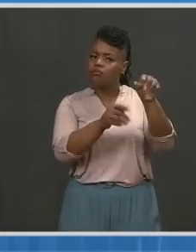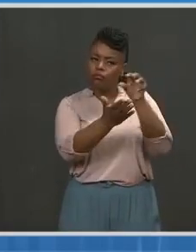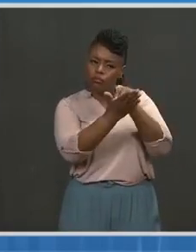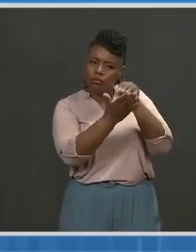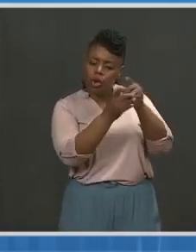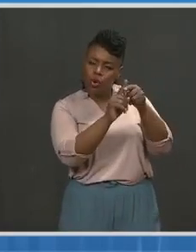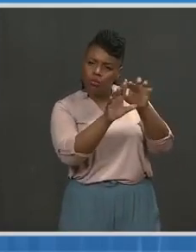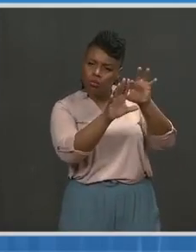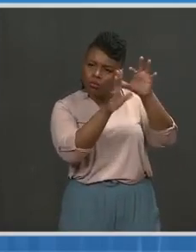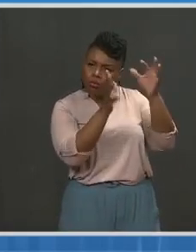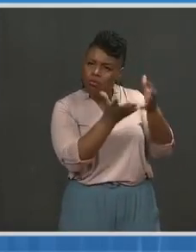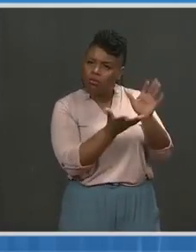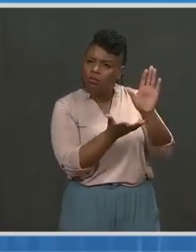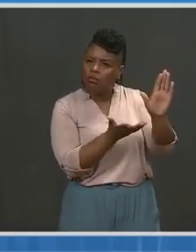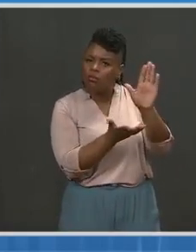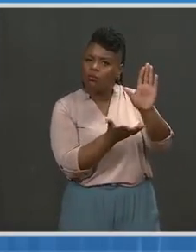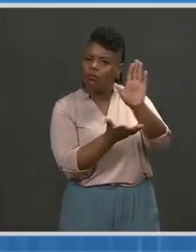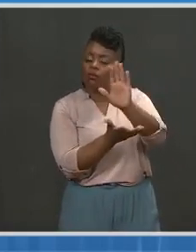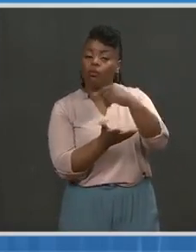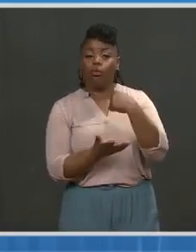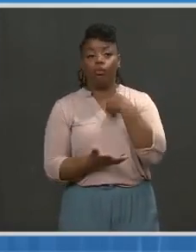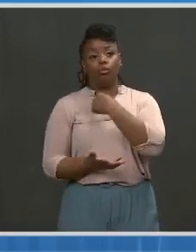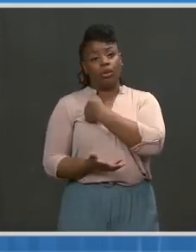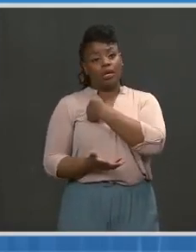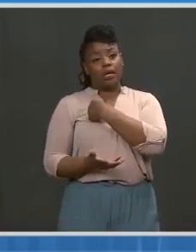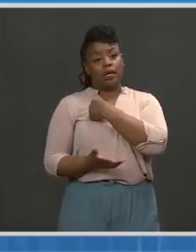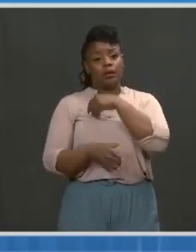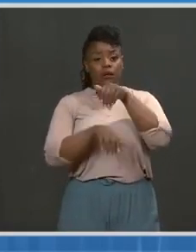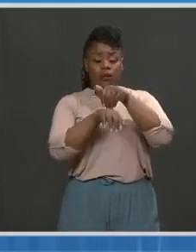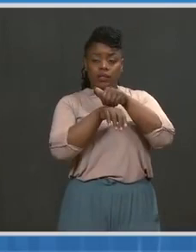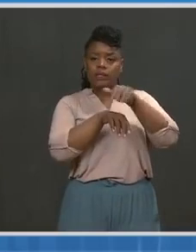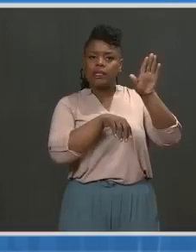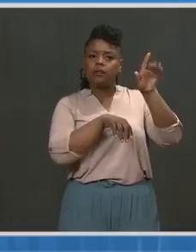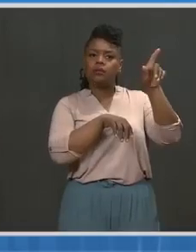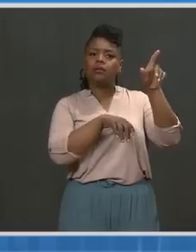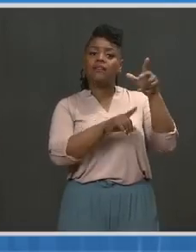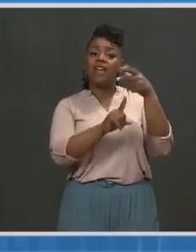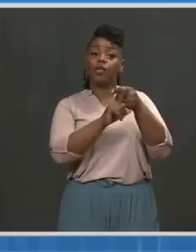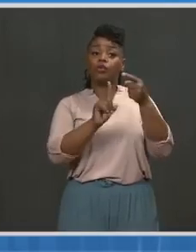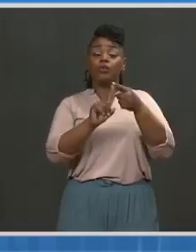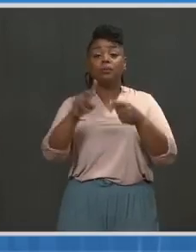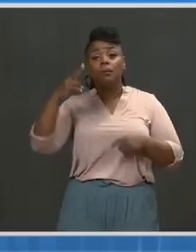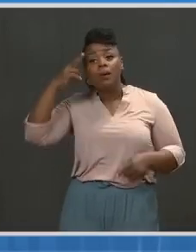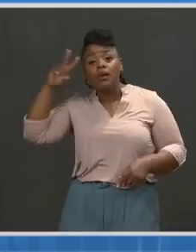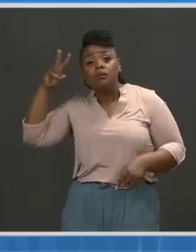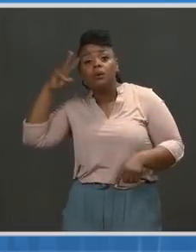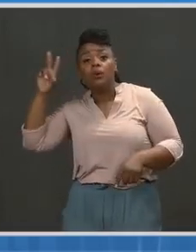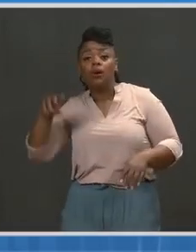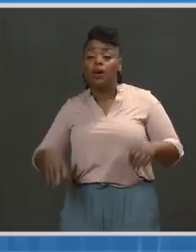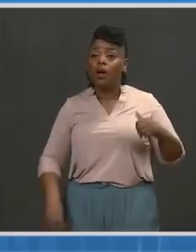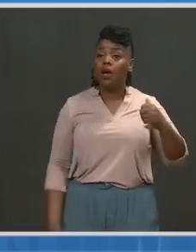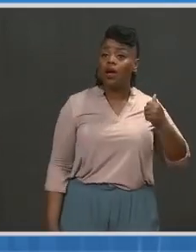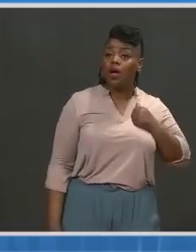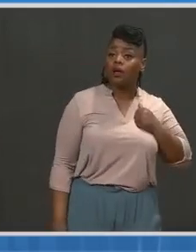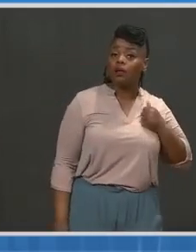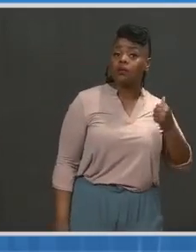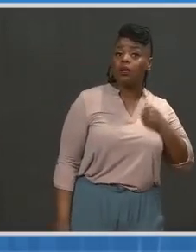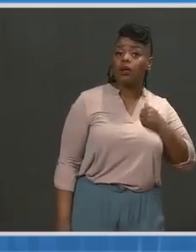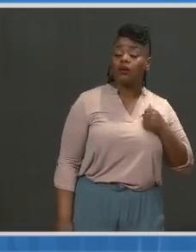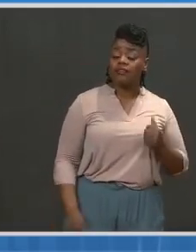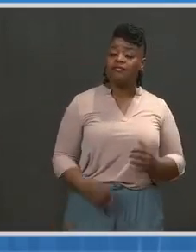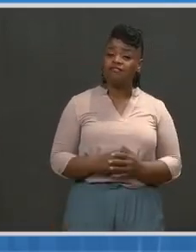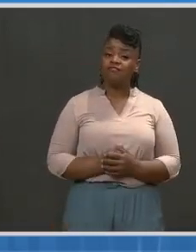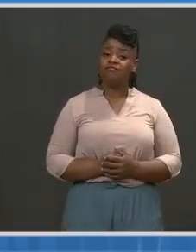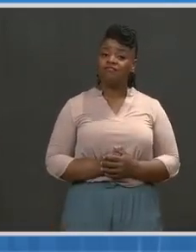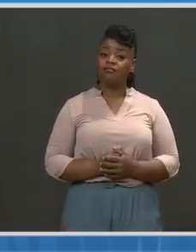that we are moving vaccines in this hemisphere to Mexico and Canada, our work with the Quad to develop